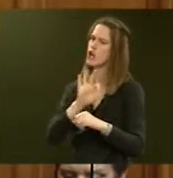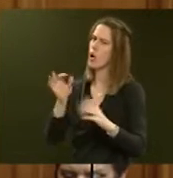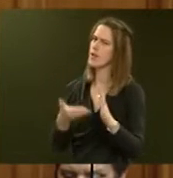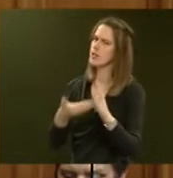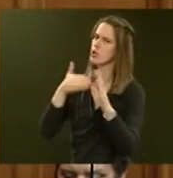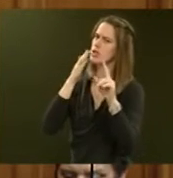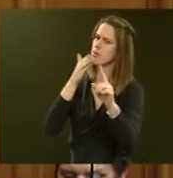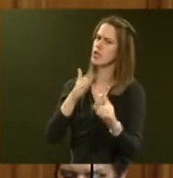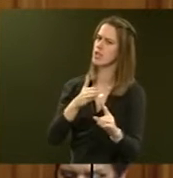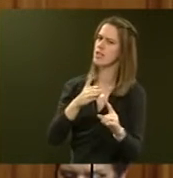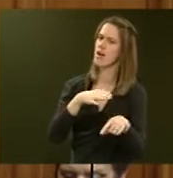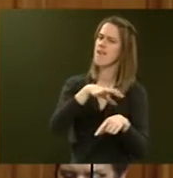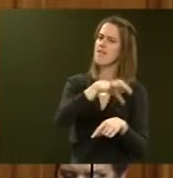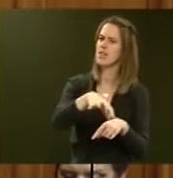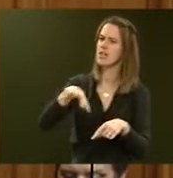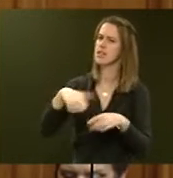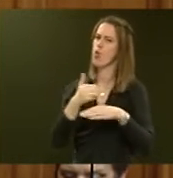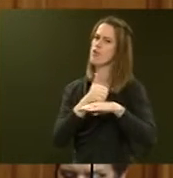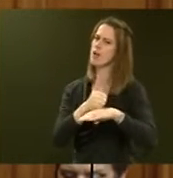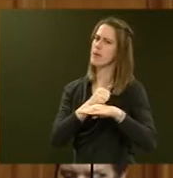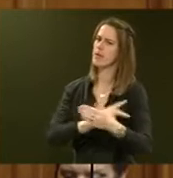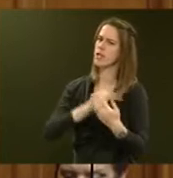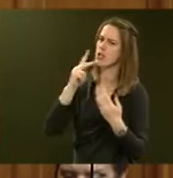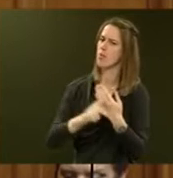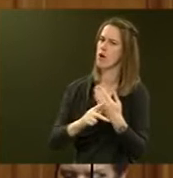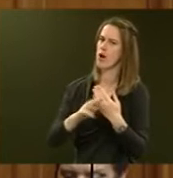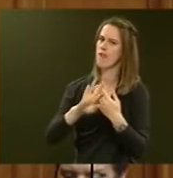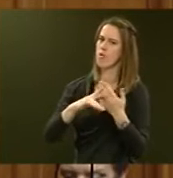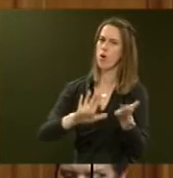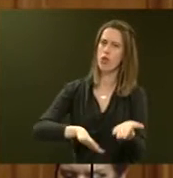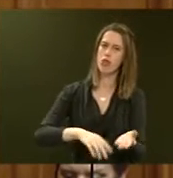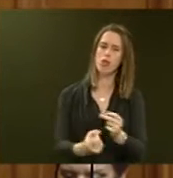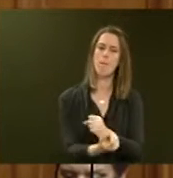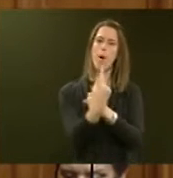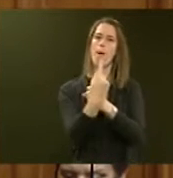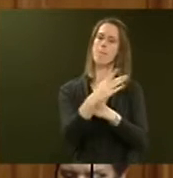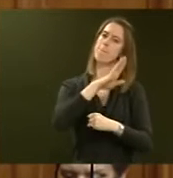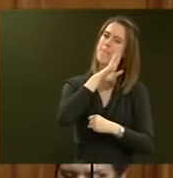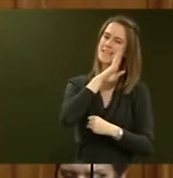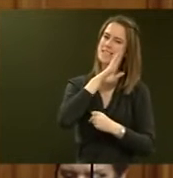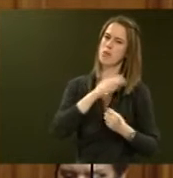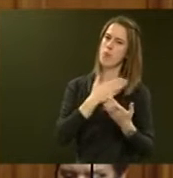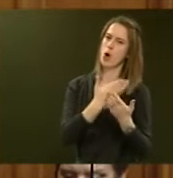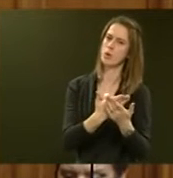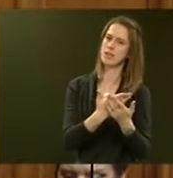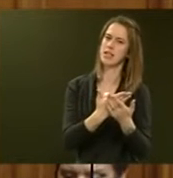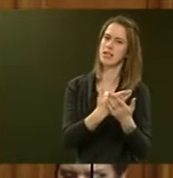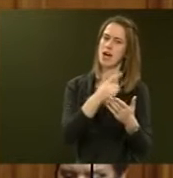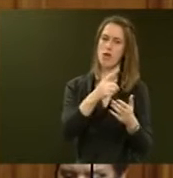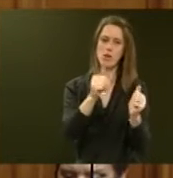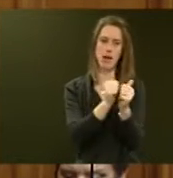facilities and rehabilitation programs for the pop-up beds proposed in the prison capacity cabinet payters